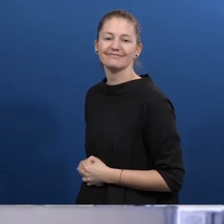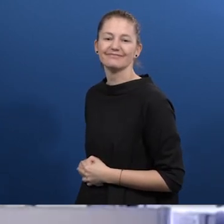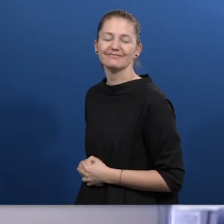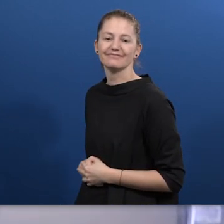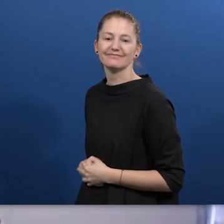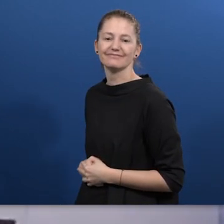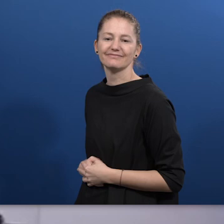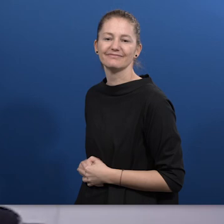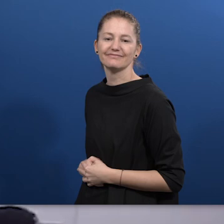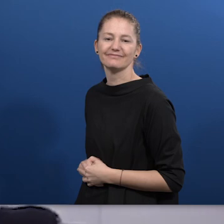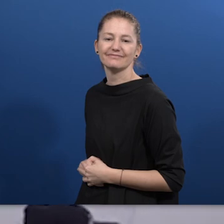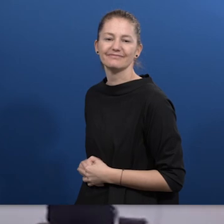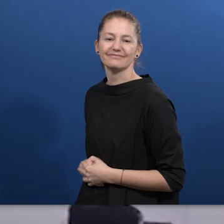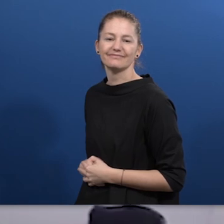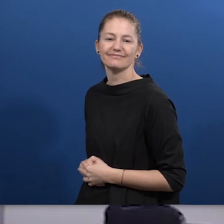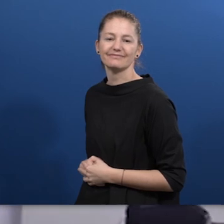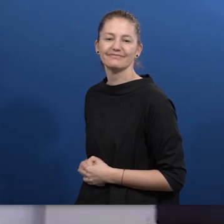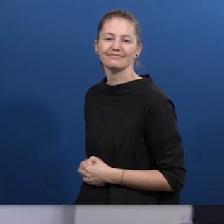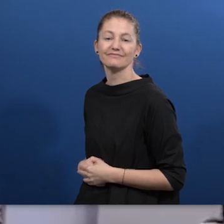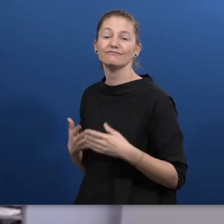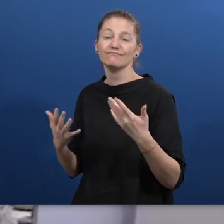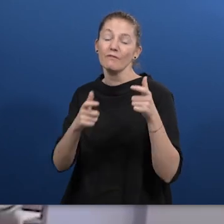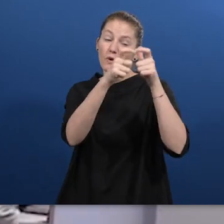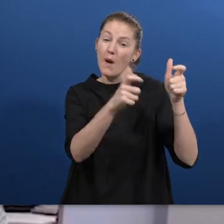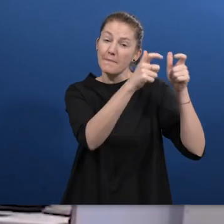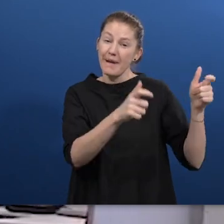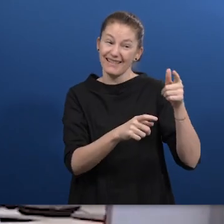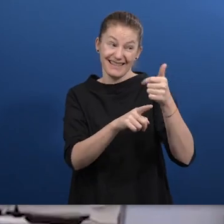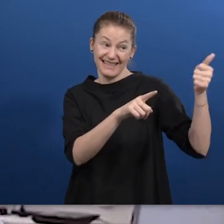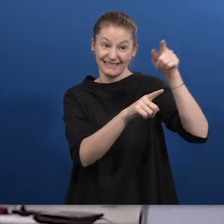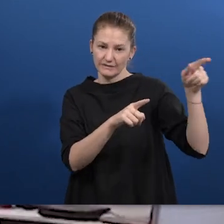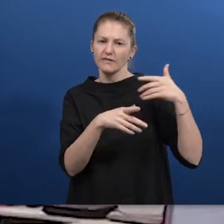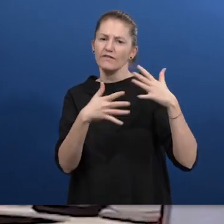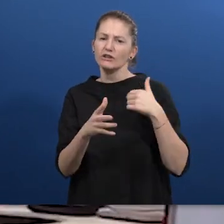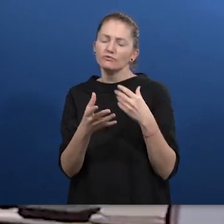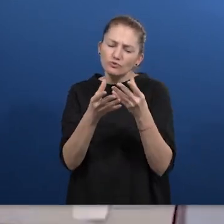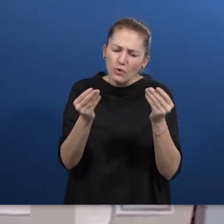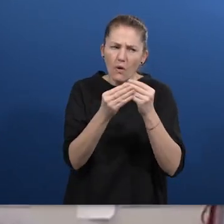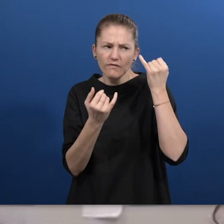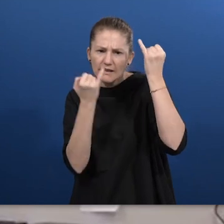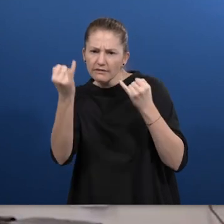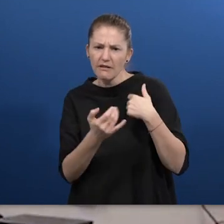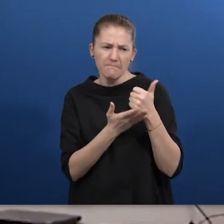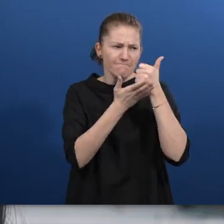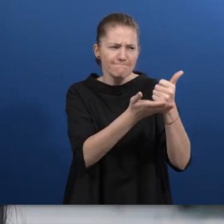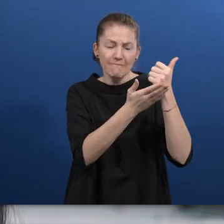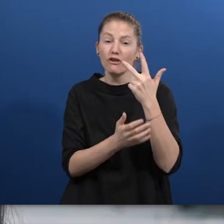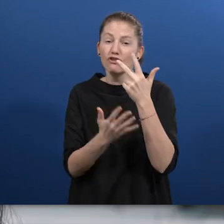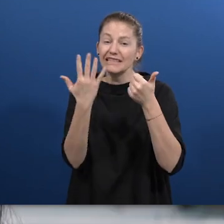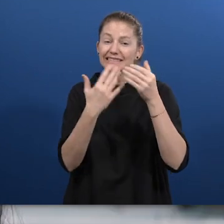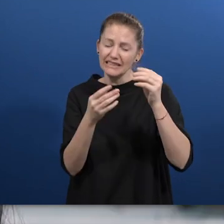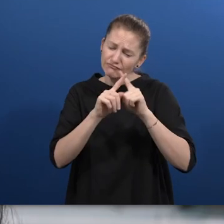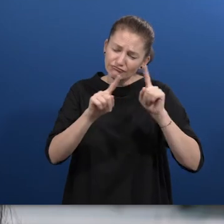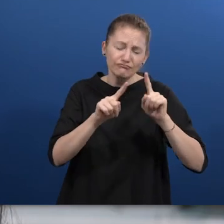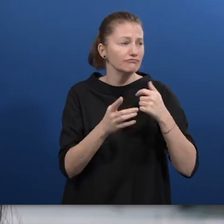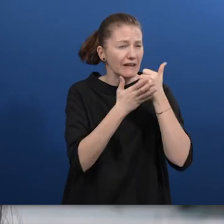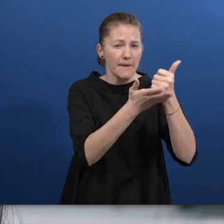Our 360 solution helps employers to better include persons with disabilities in the workplace. We